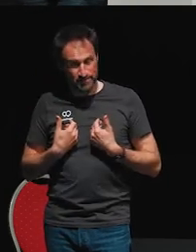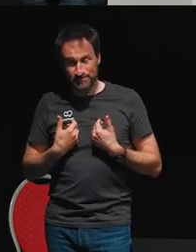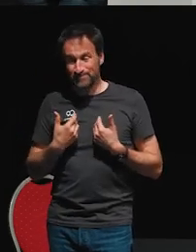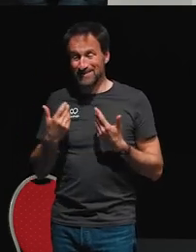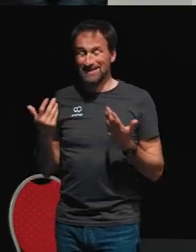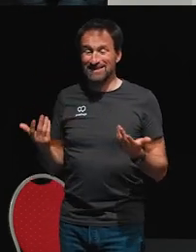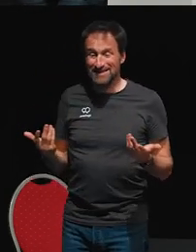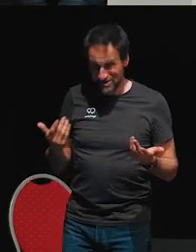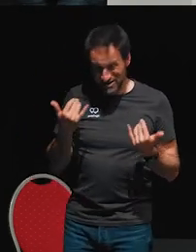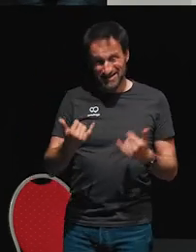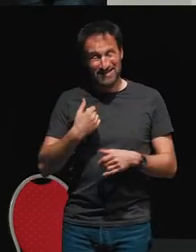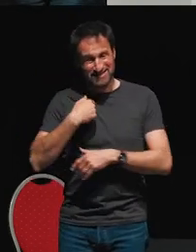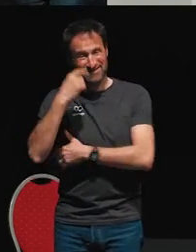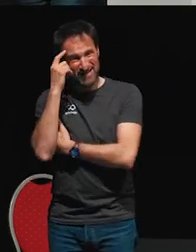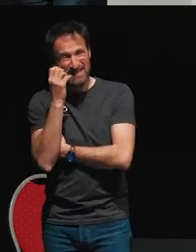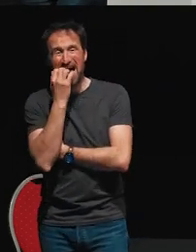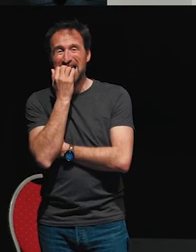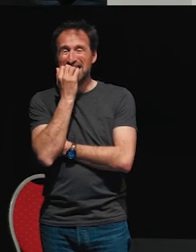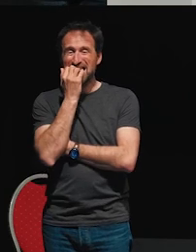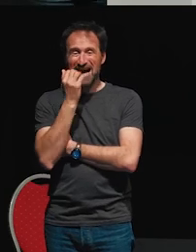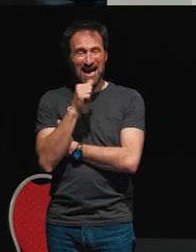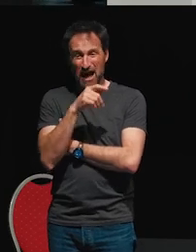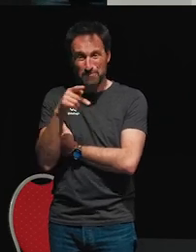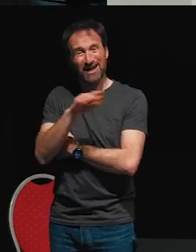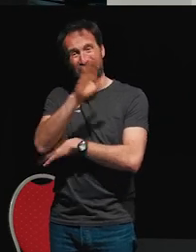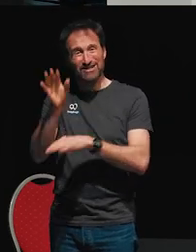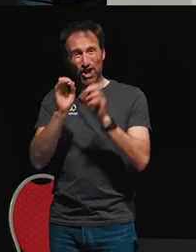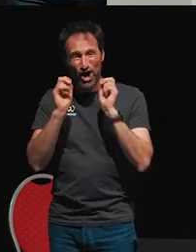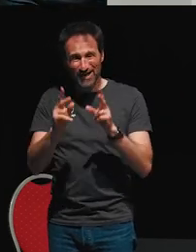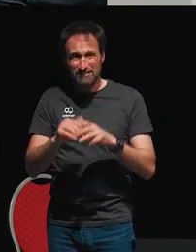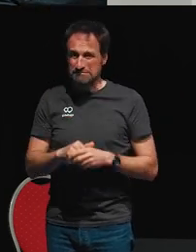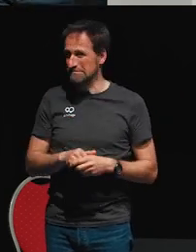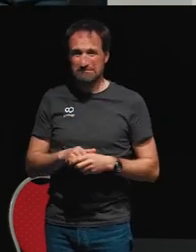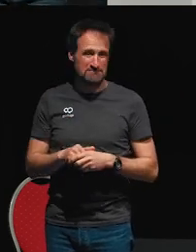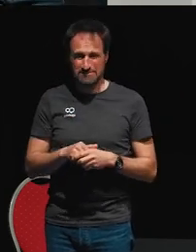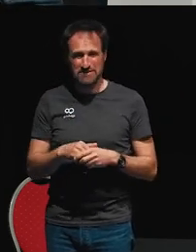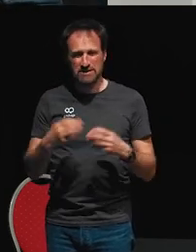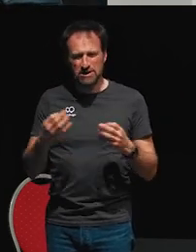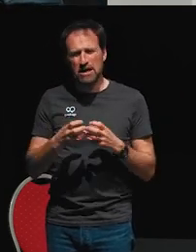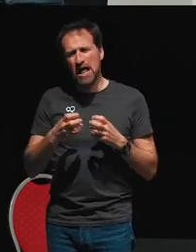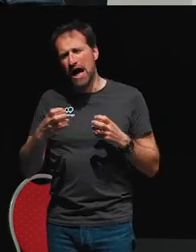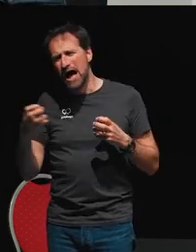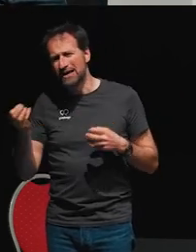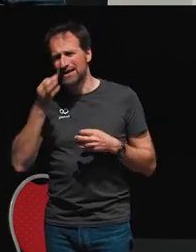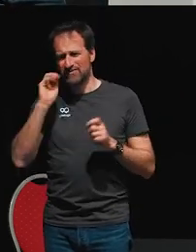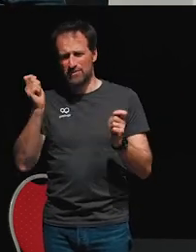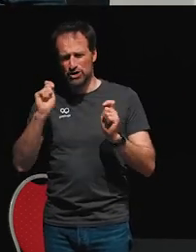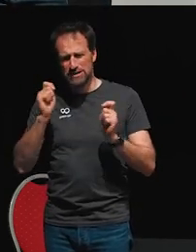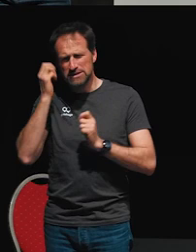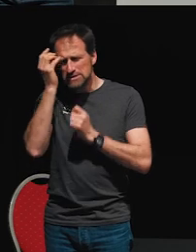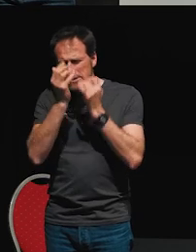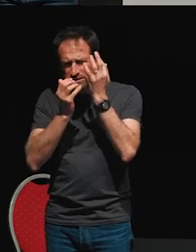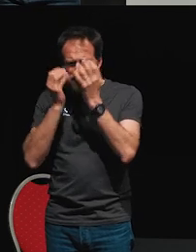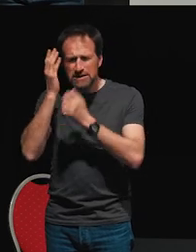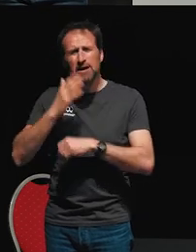is not going to be okay. And I have to go and take a really long coffee break and sort of think about my